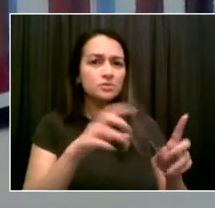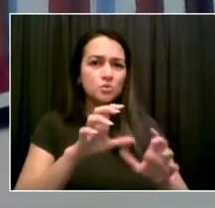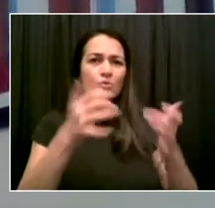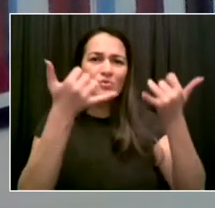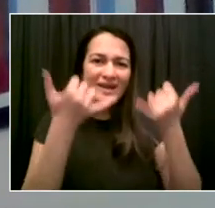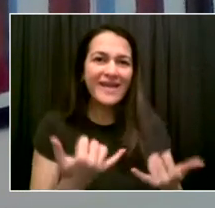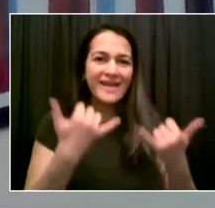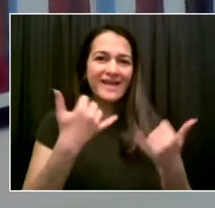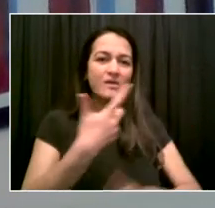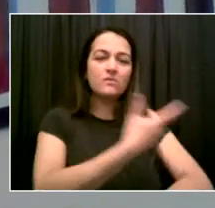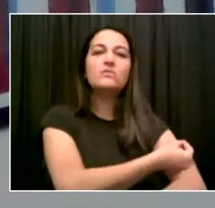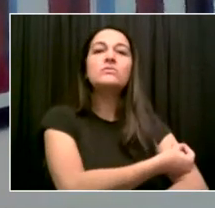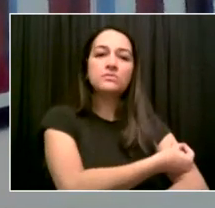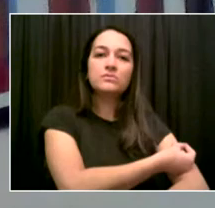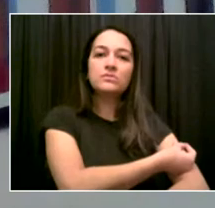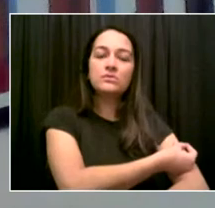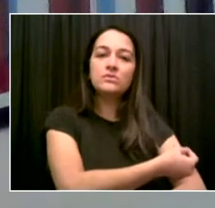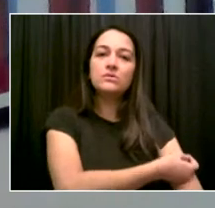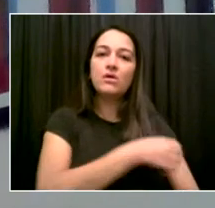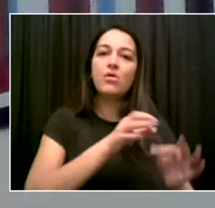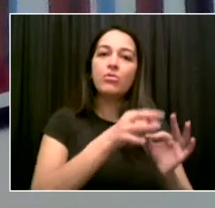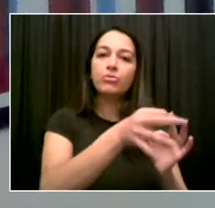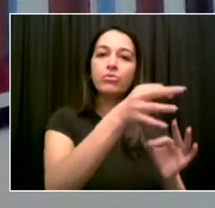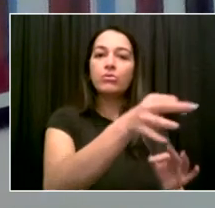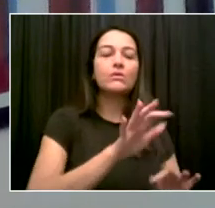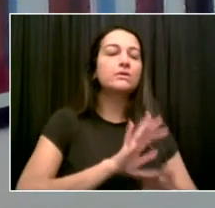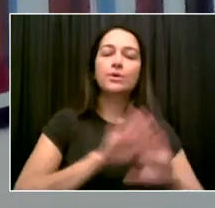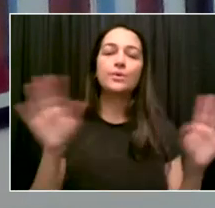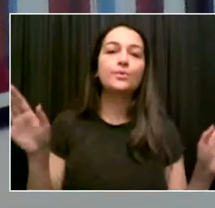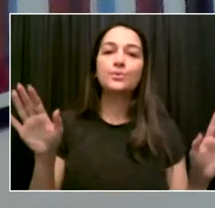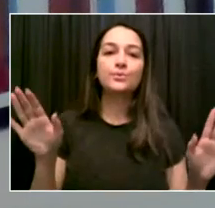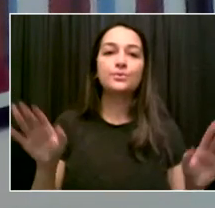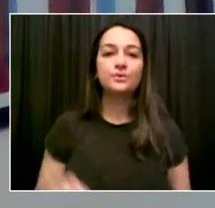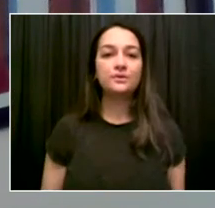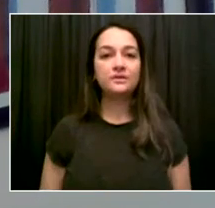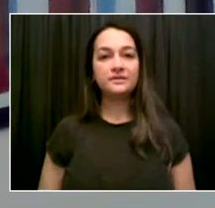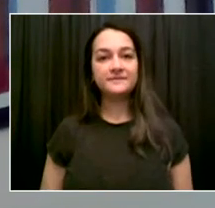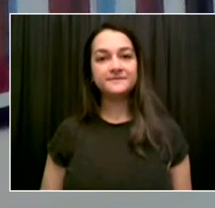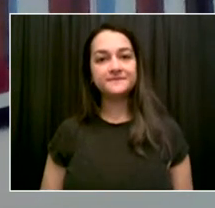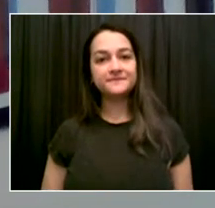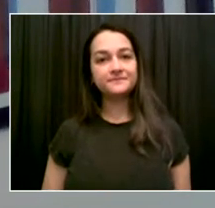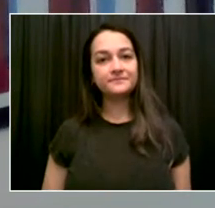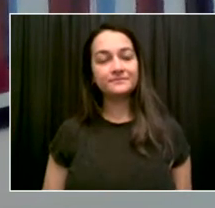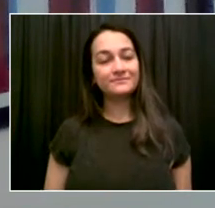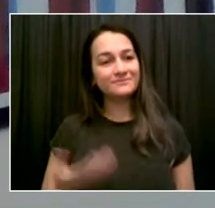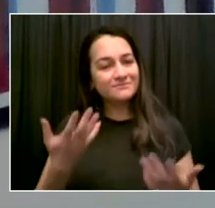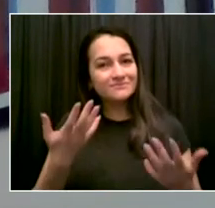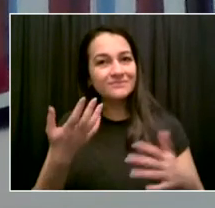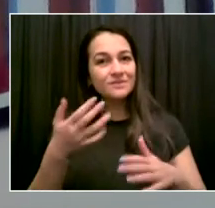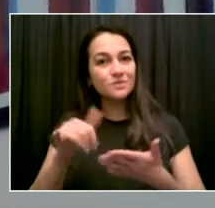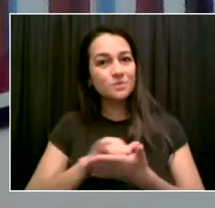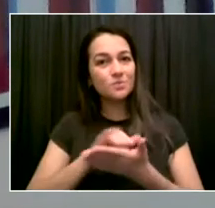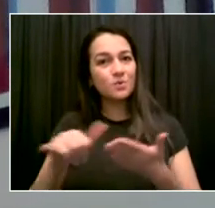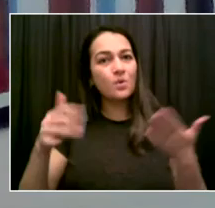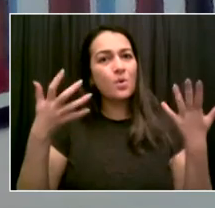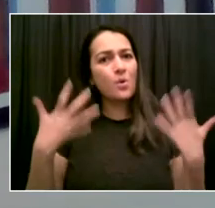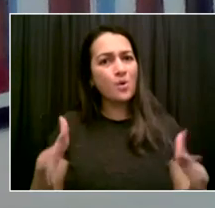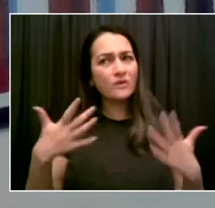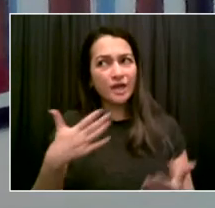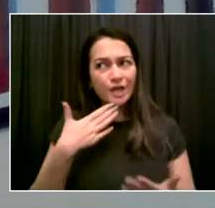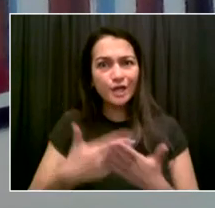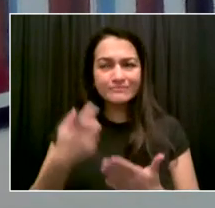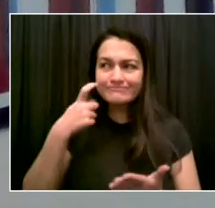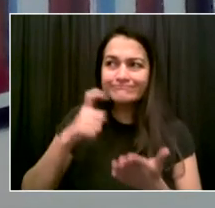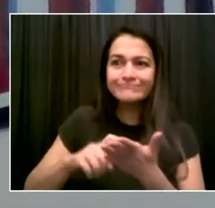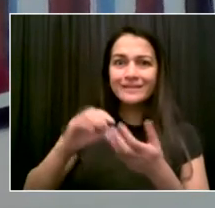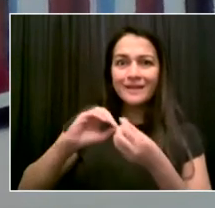city where, despite our enormous progress in vaccination, with over four and a half million people vaccinated still, about 45